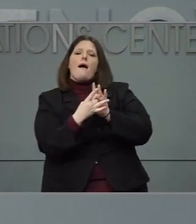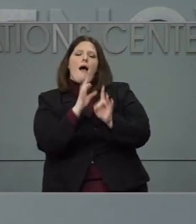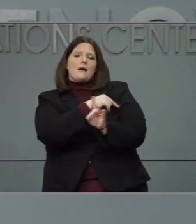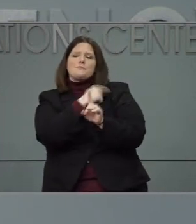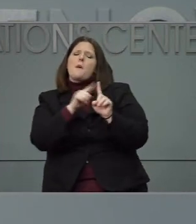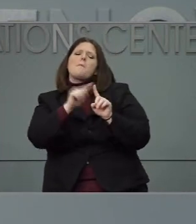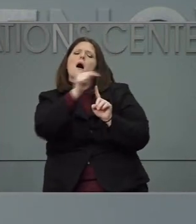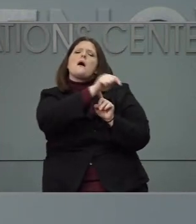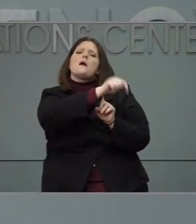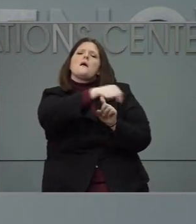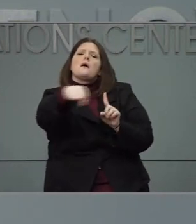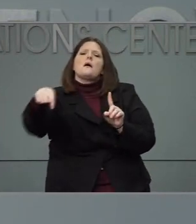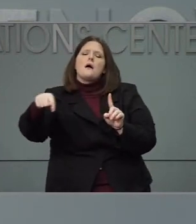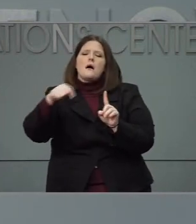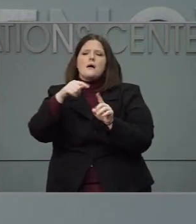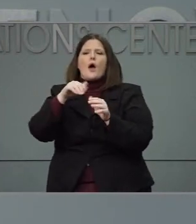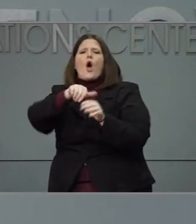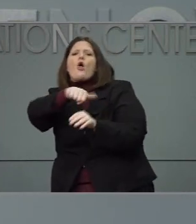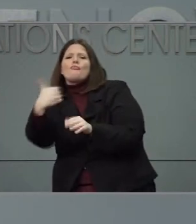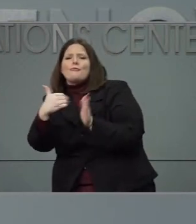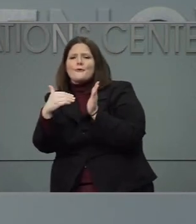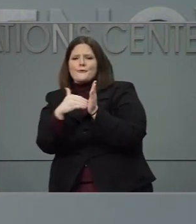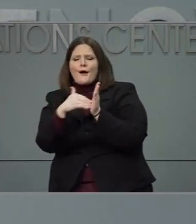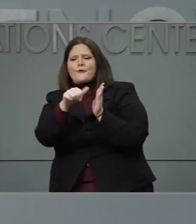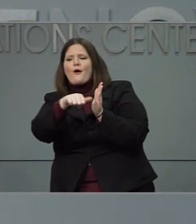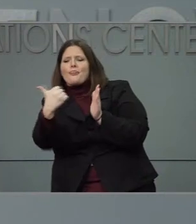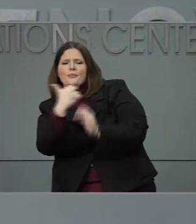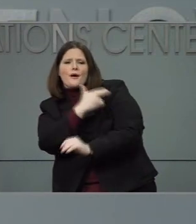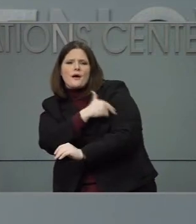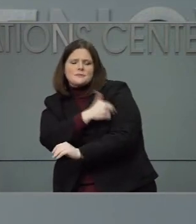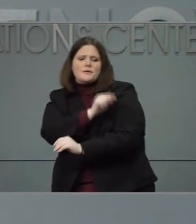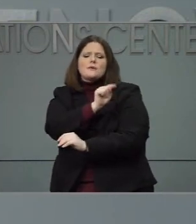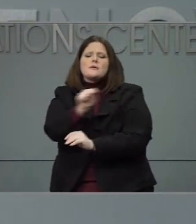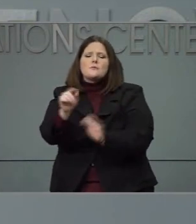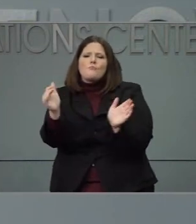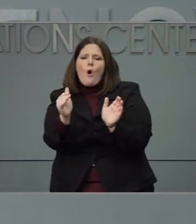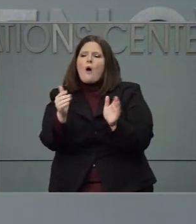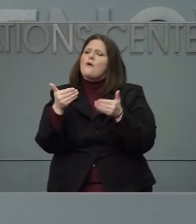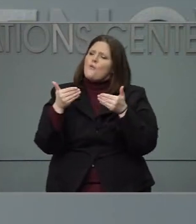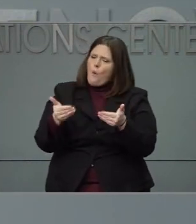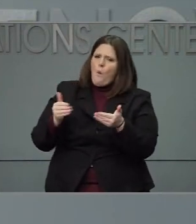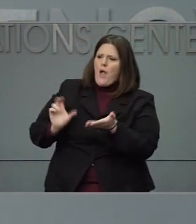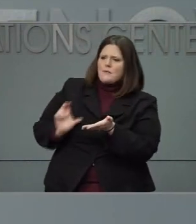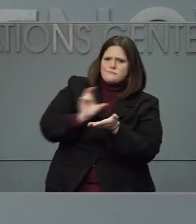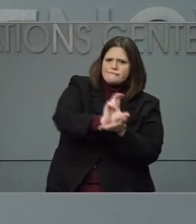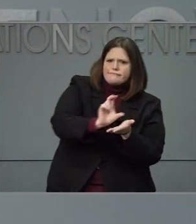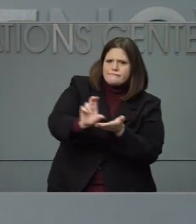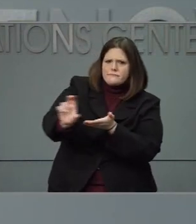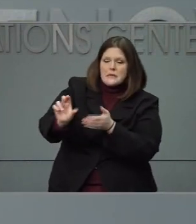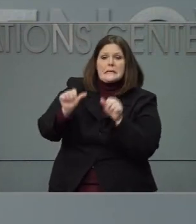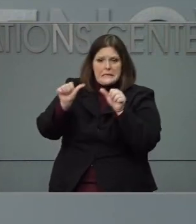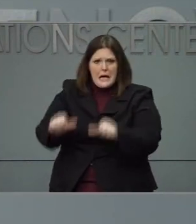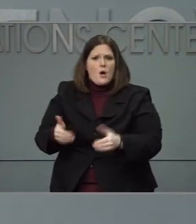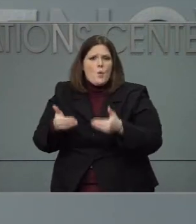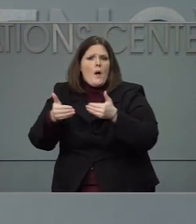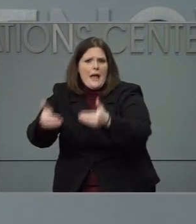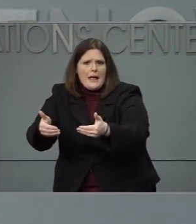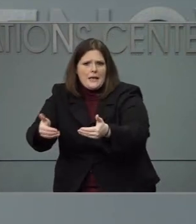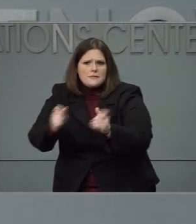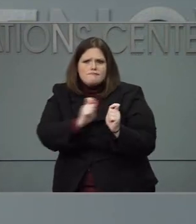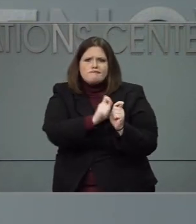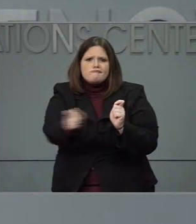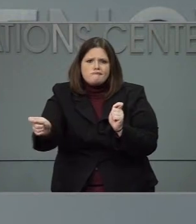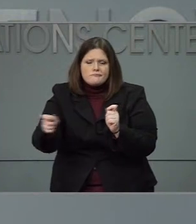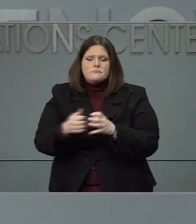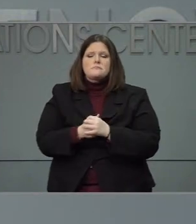but still work with COVID patients. We want to make sure they're getting in to get vaccinated. Now, they can get vaccinated through their local health departments, but